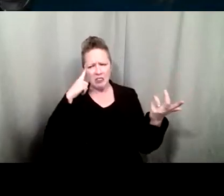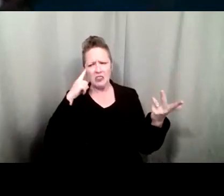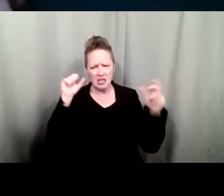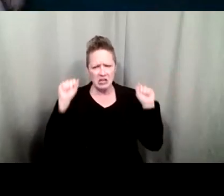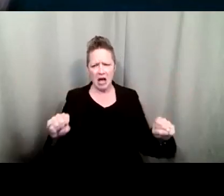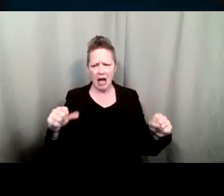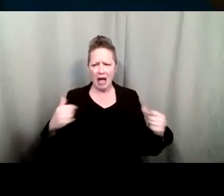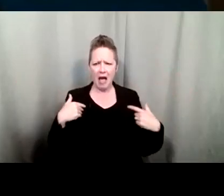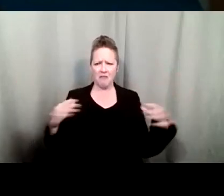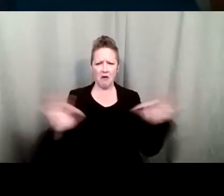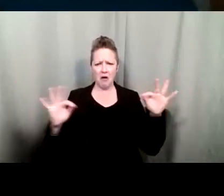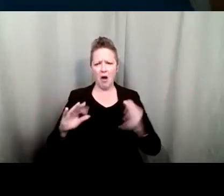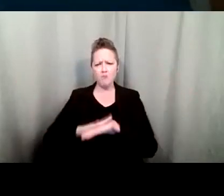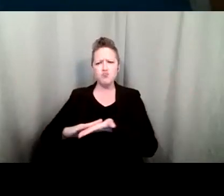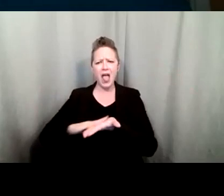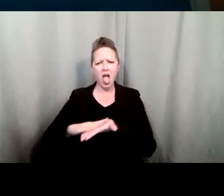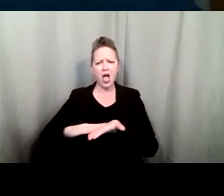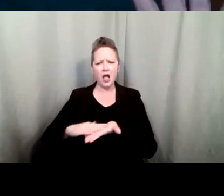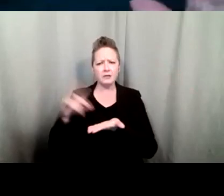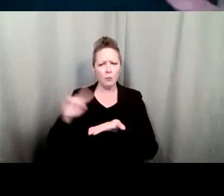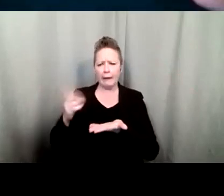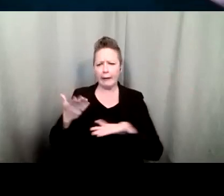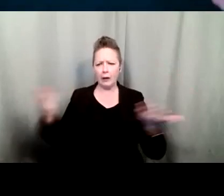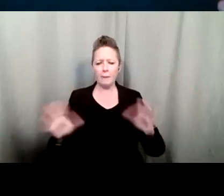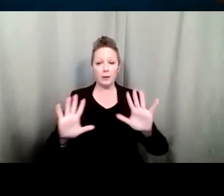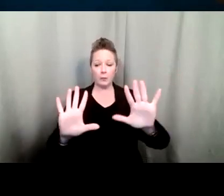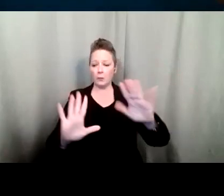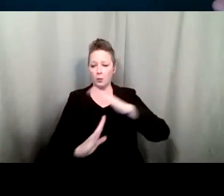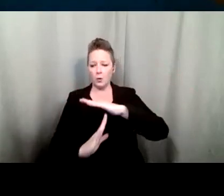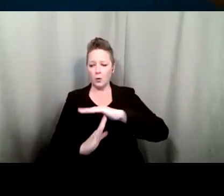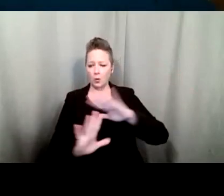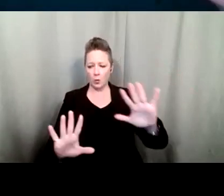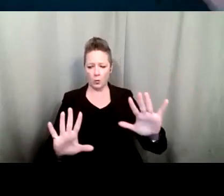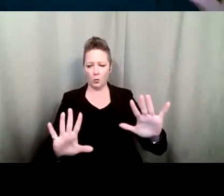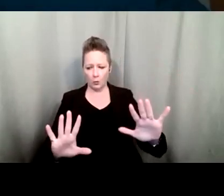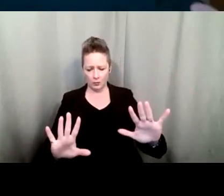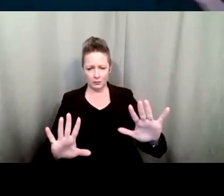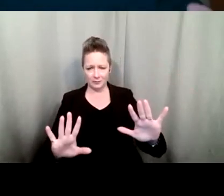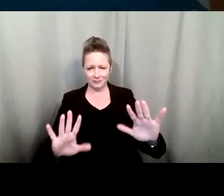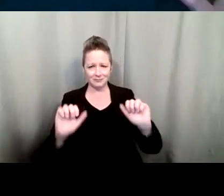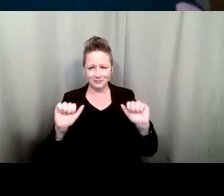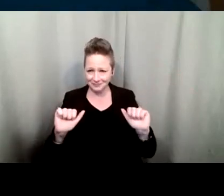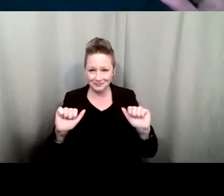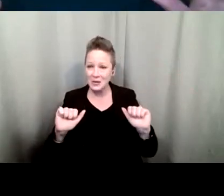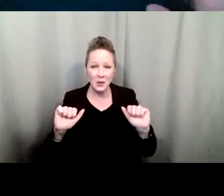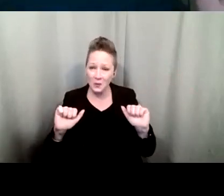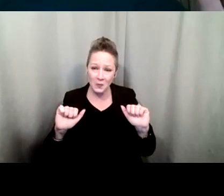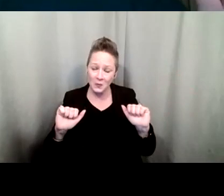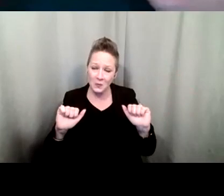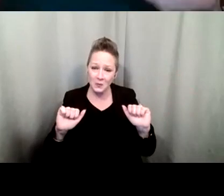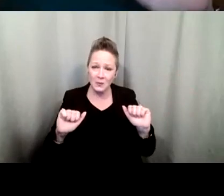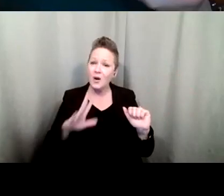brochure and braille over here someplace let me see if I fight away what we're you're no we're talking about a very